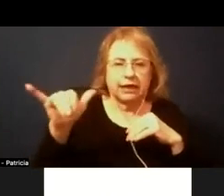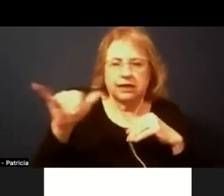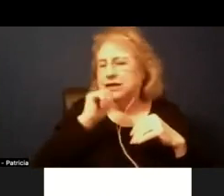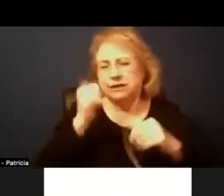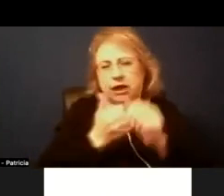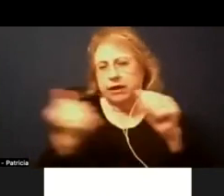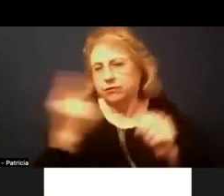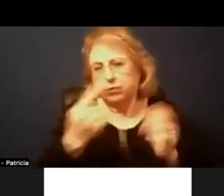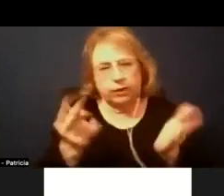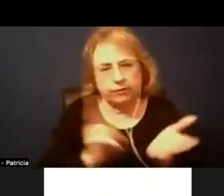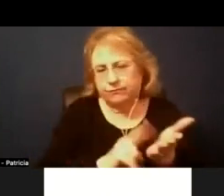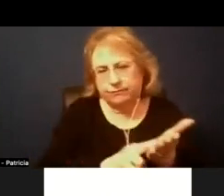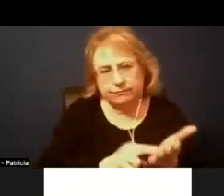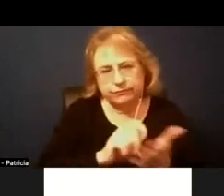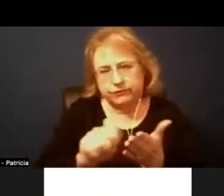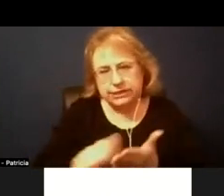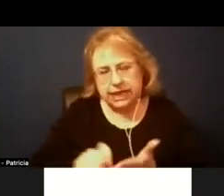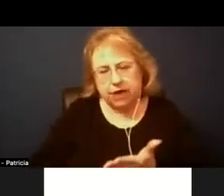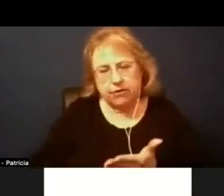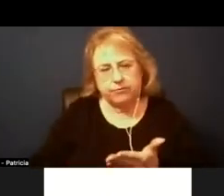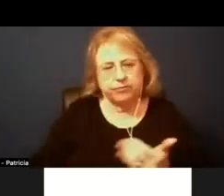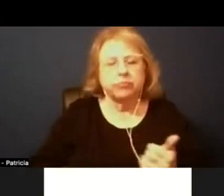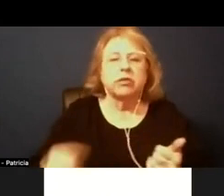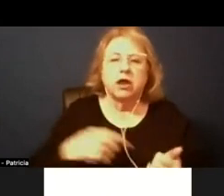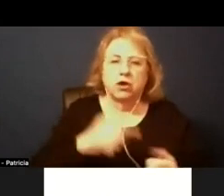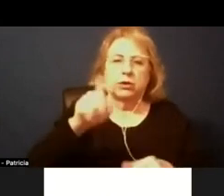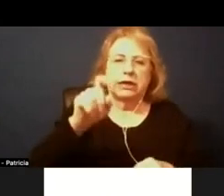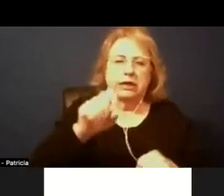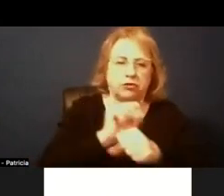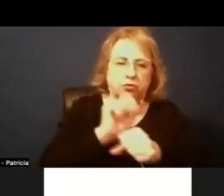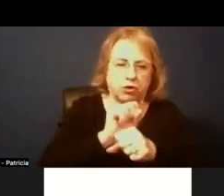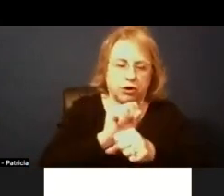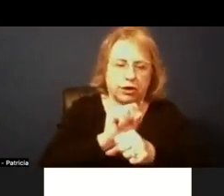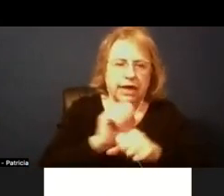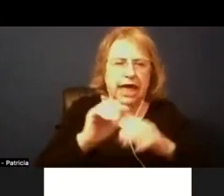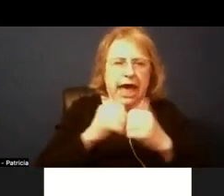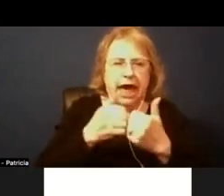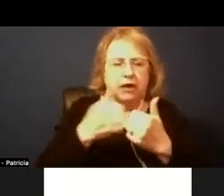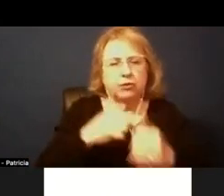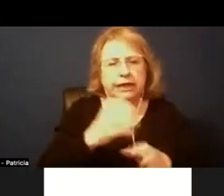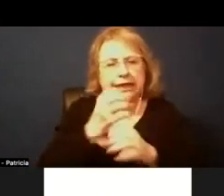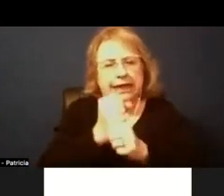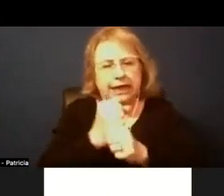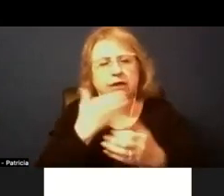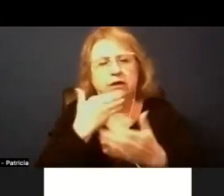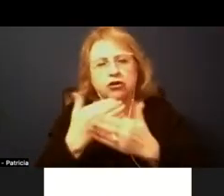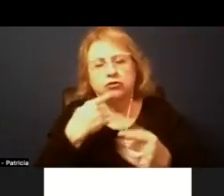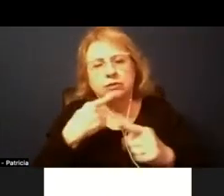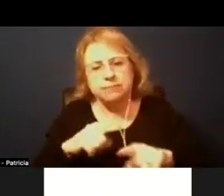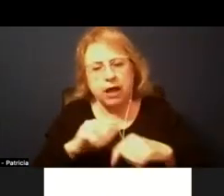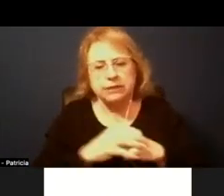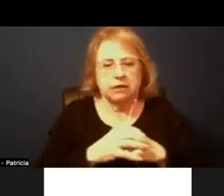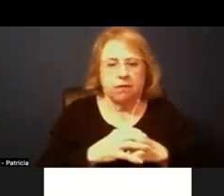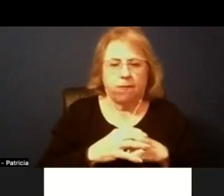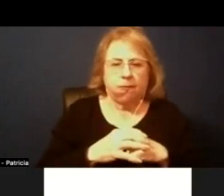um response and so that's something that we need to work on to figure out how do we get how do we get a good response and you know is it